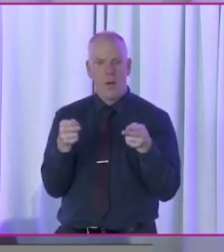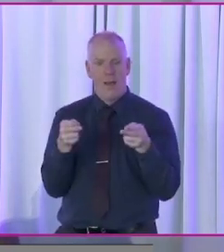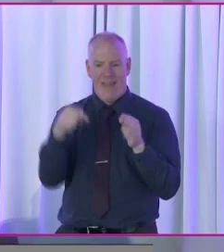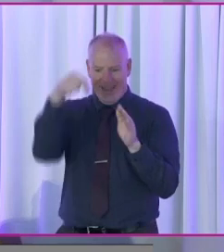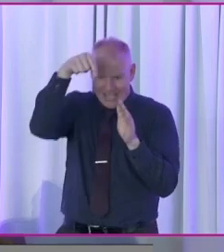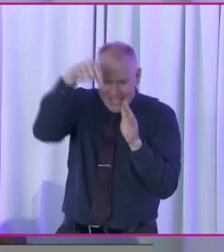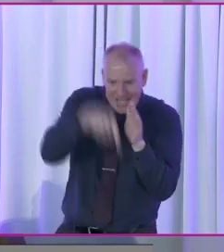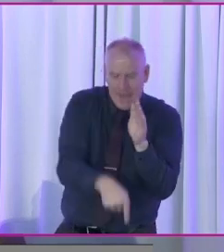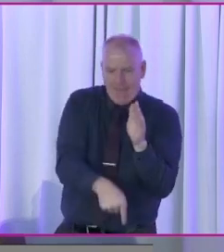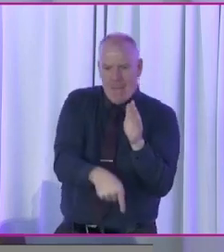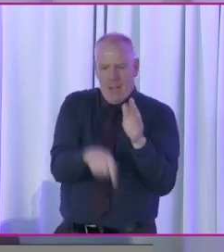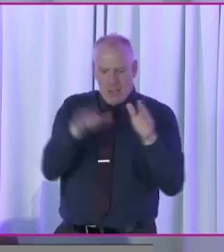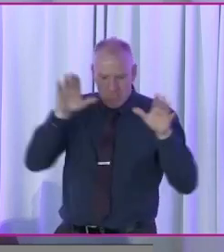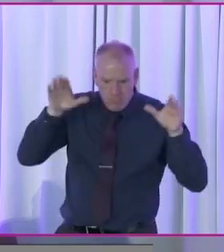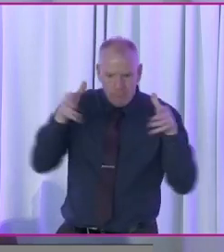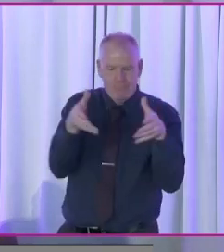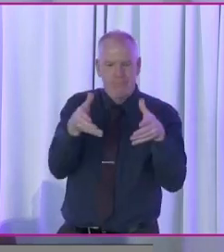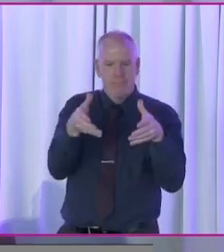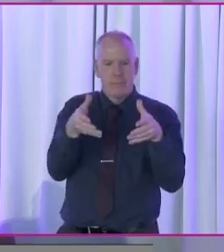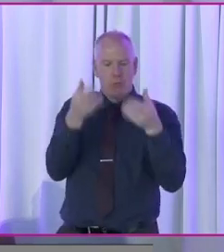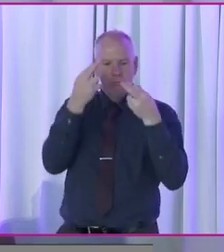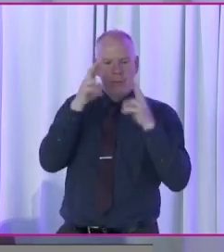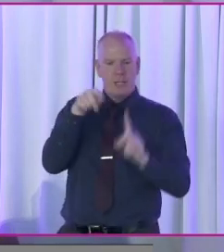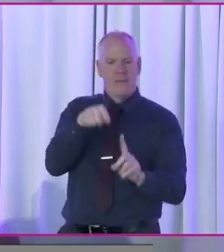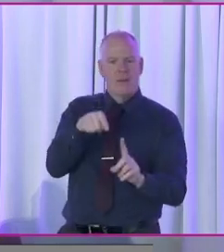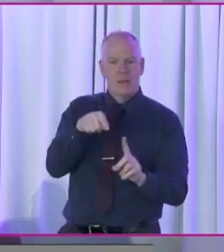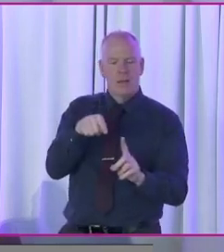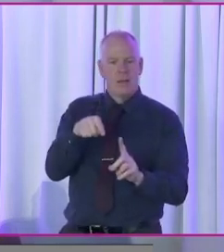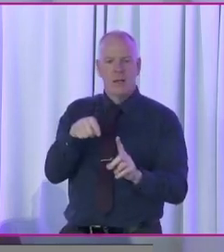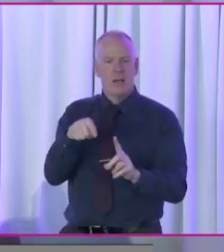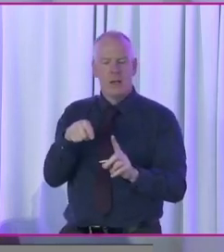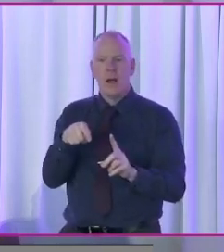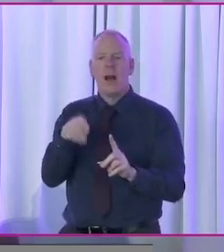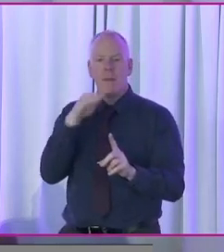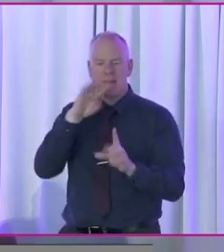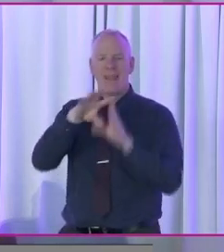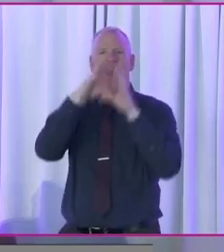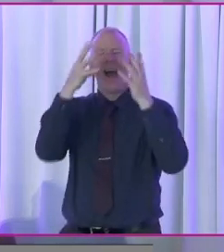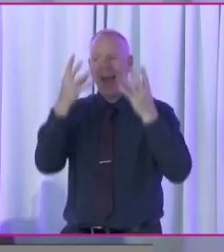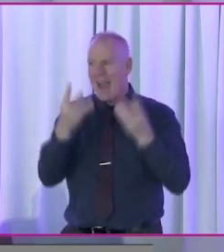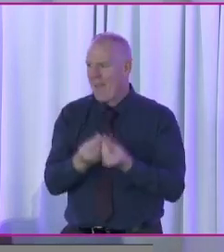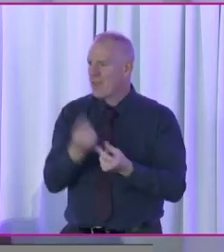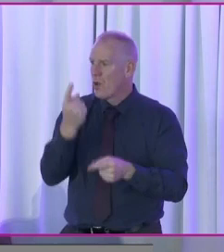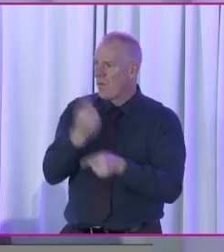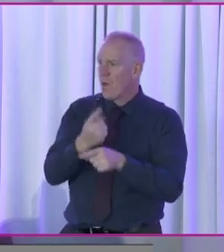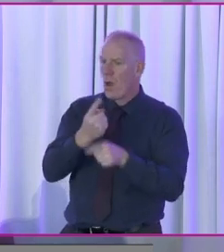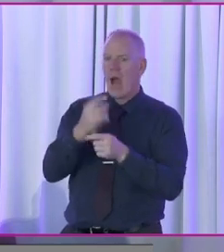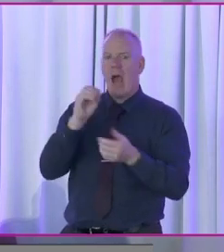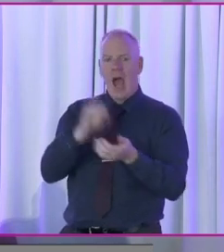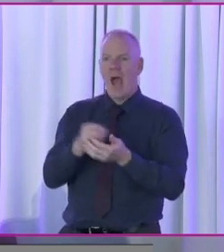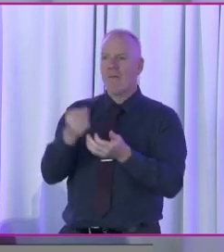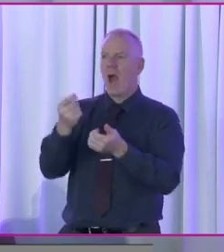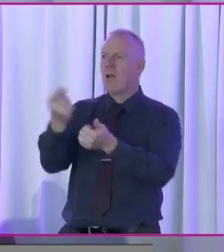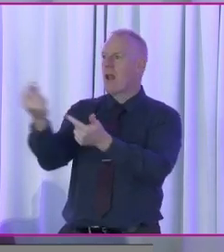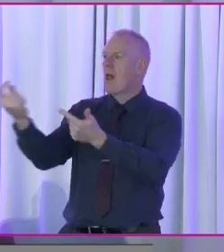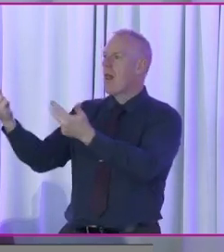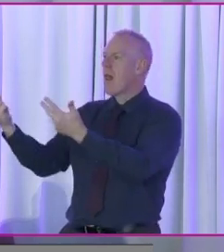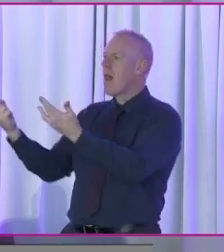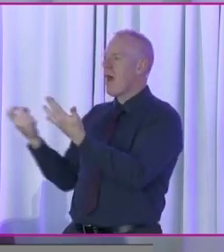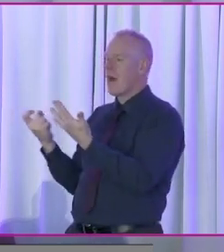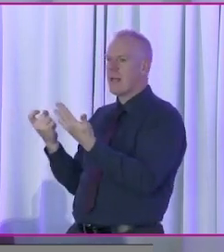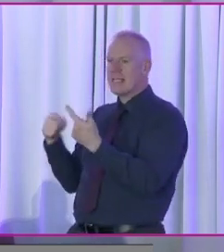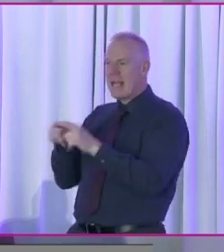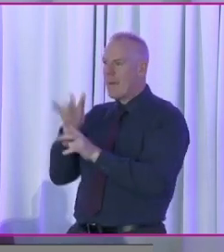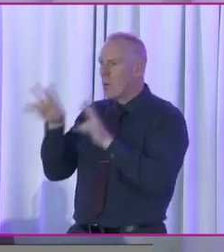deep. So it means that you don't, there's no replication. It means that everything, rather than just having, asking the same